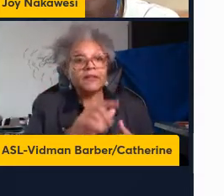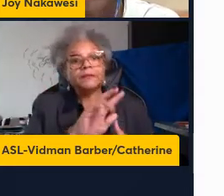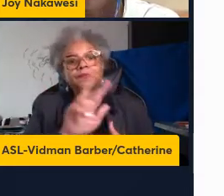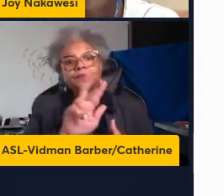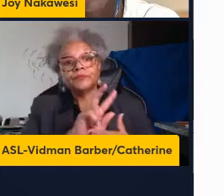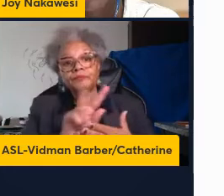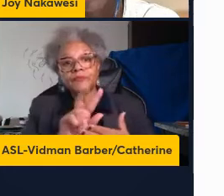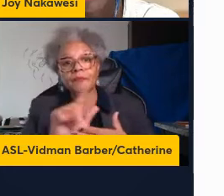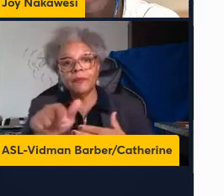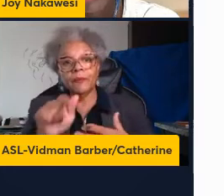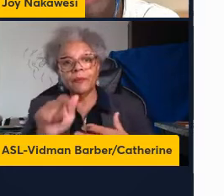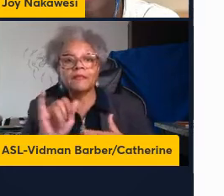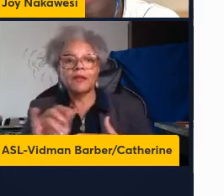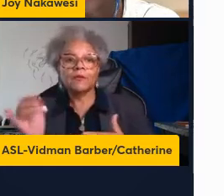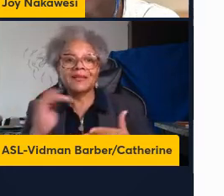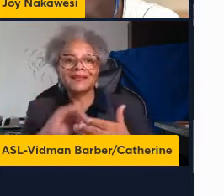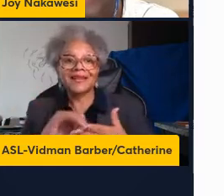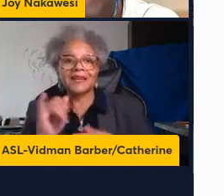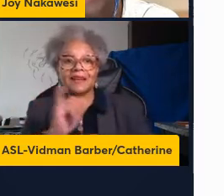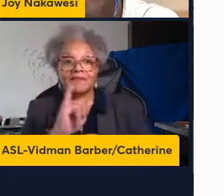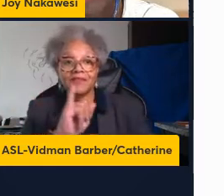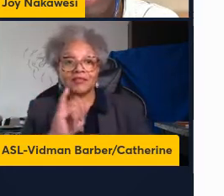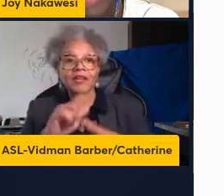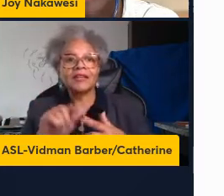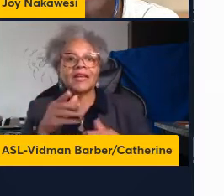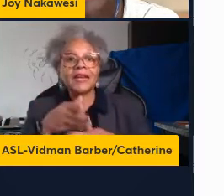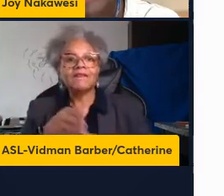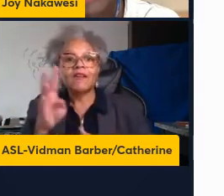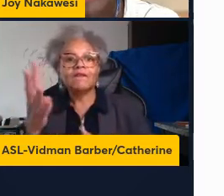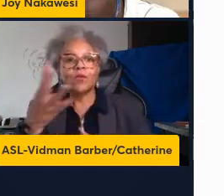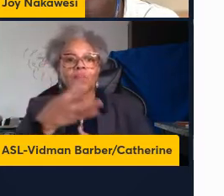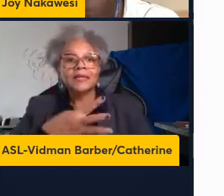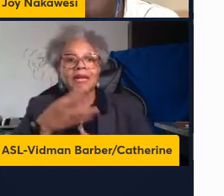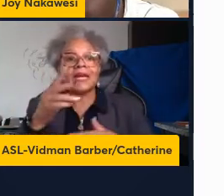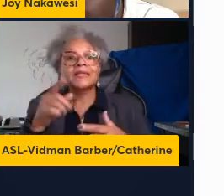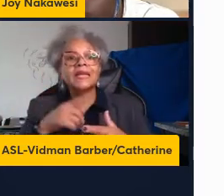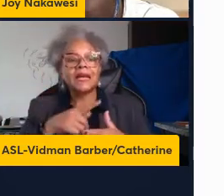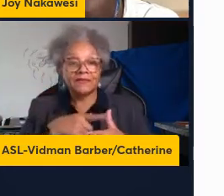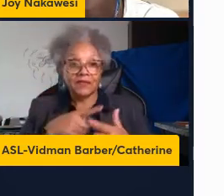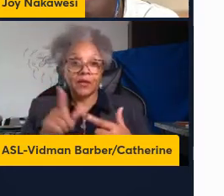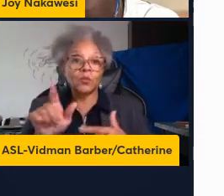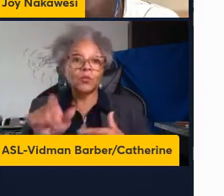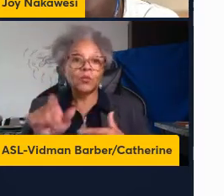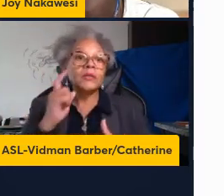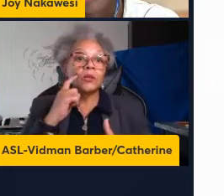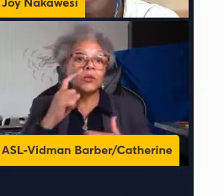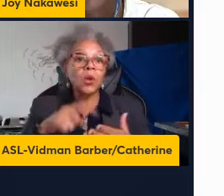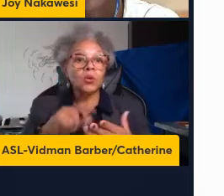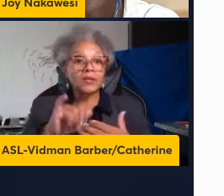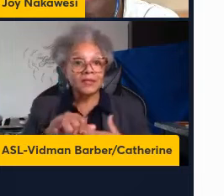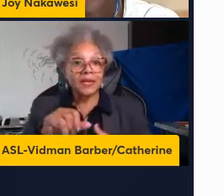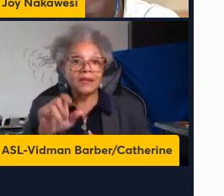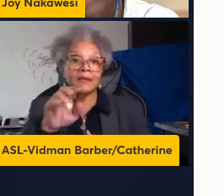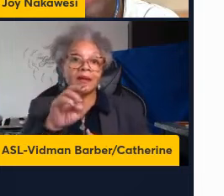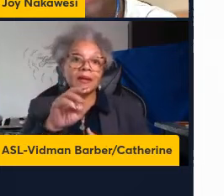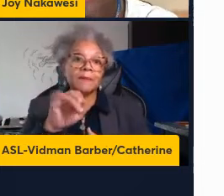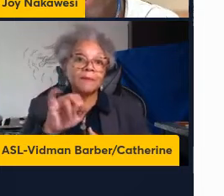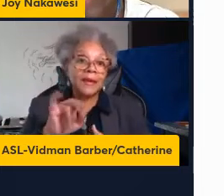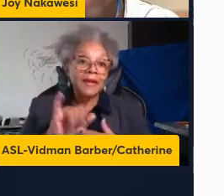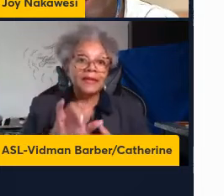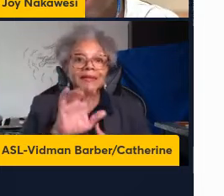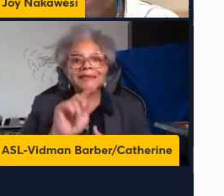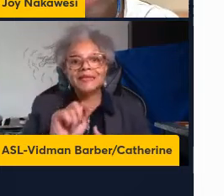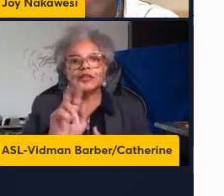mice were reinfected and then taken down after four days and indeed we found that the Mavs CD8 T-REM cell